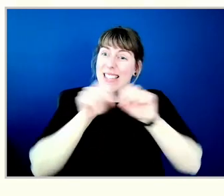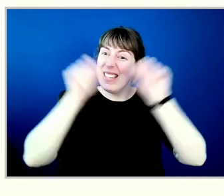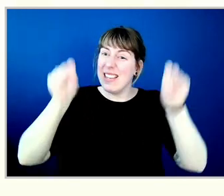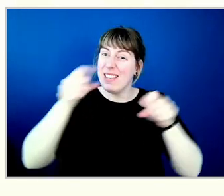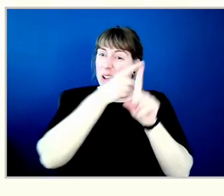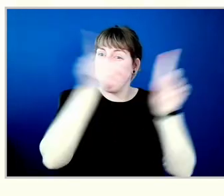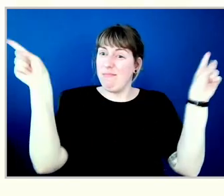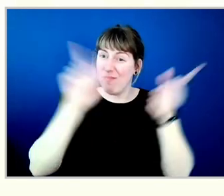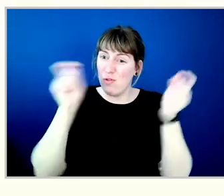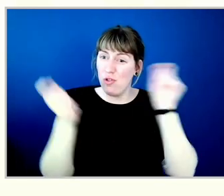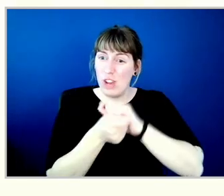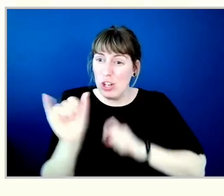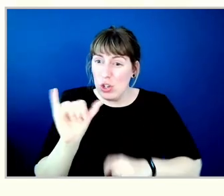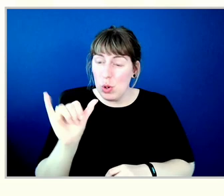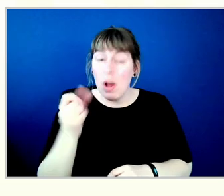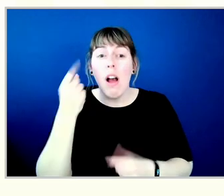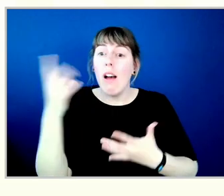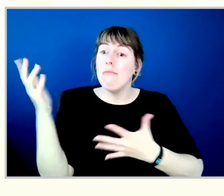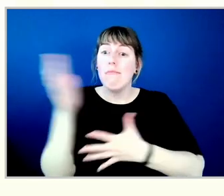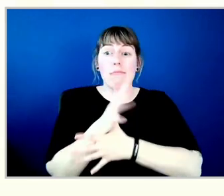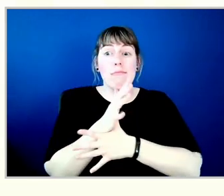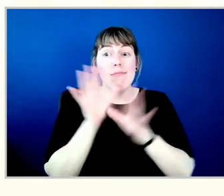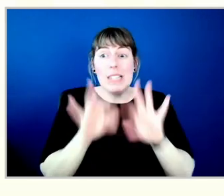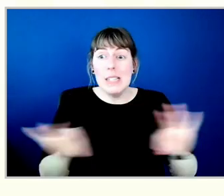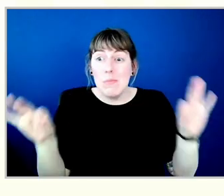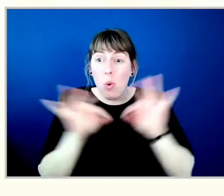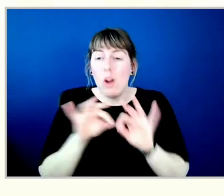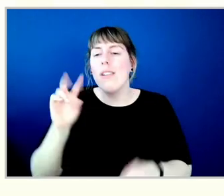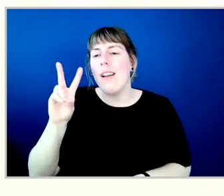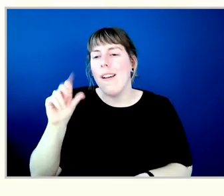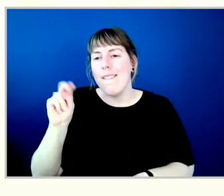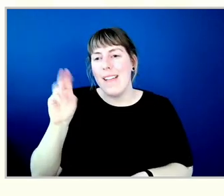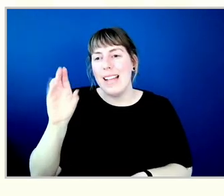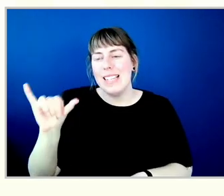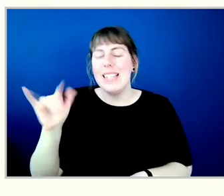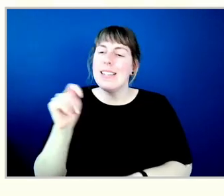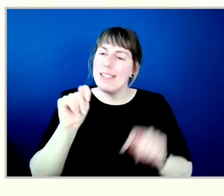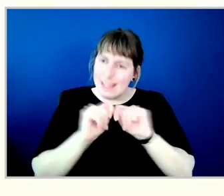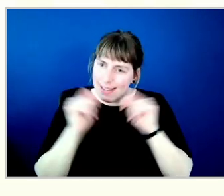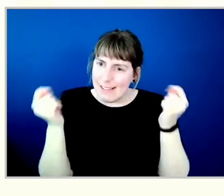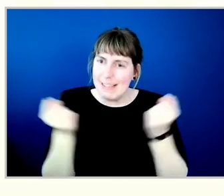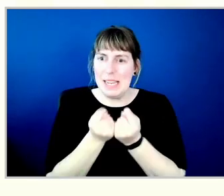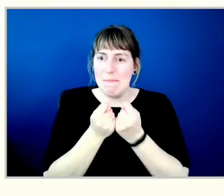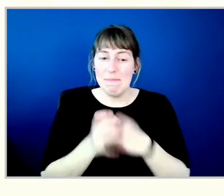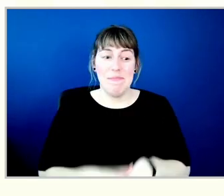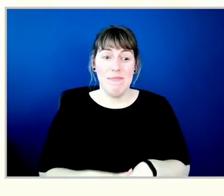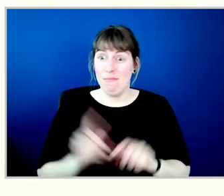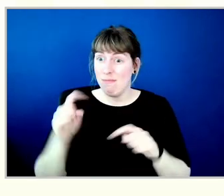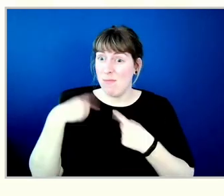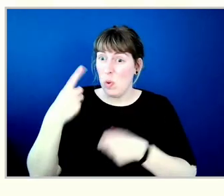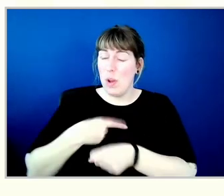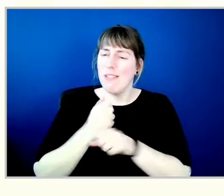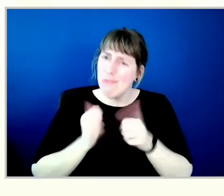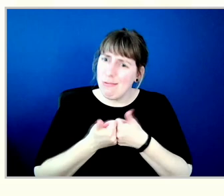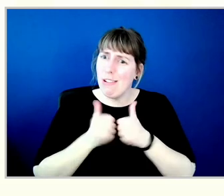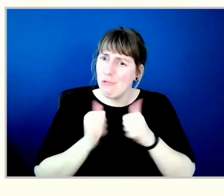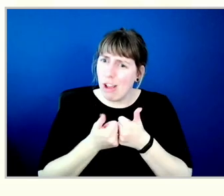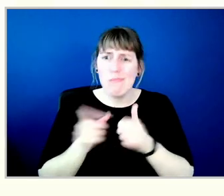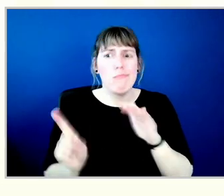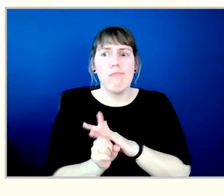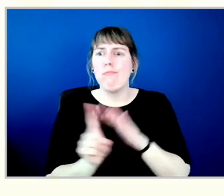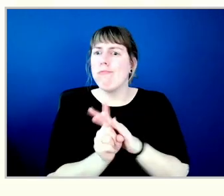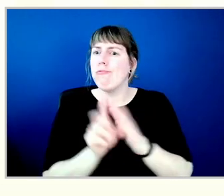But the key to it all is the amazing Vancity team, who met the year's challenges with determination and so much heart,